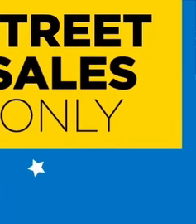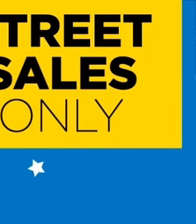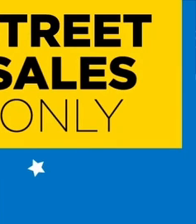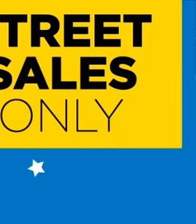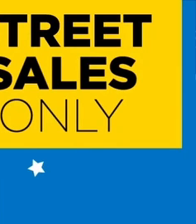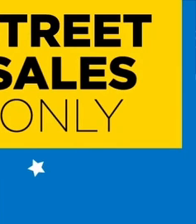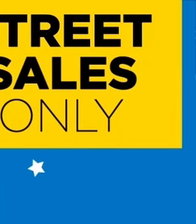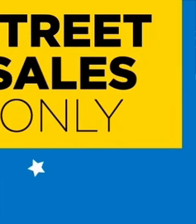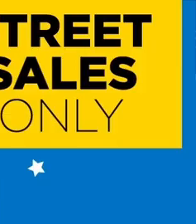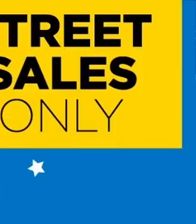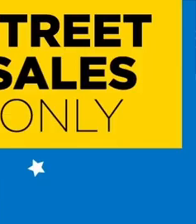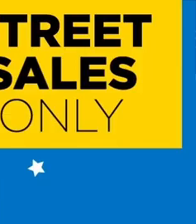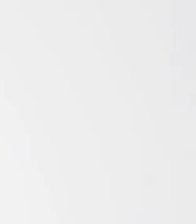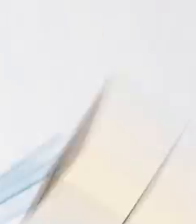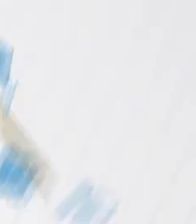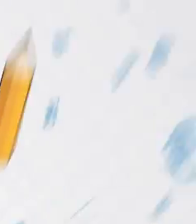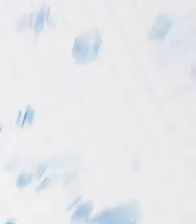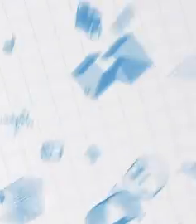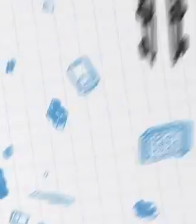activities with Zoe and Zoshi.